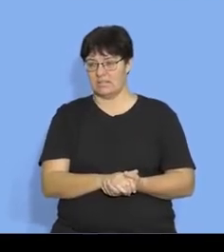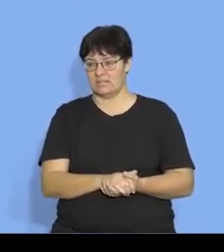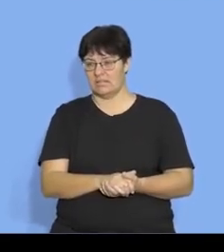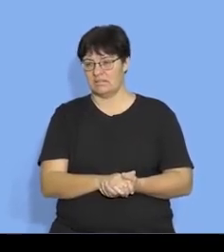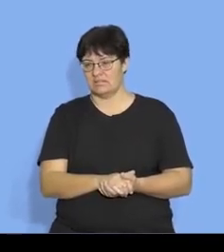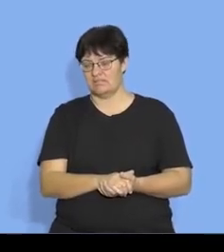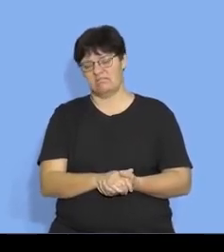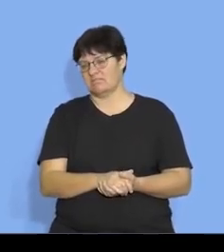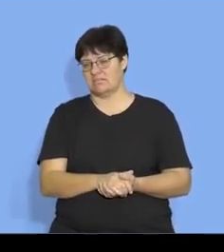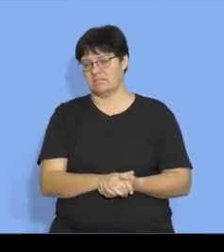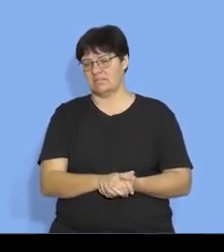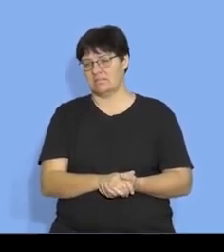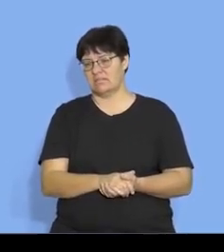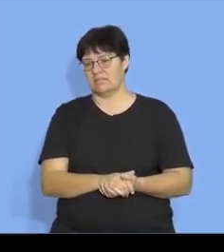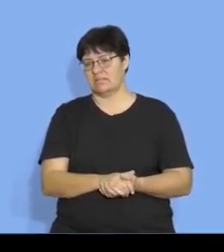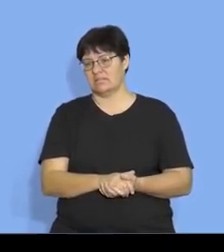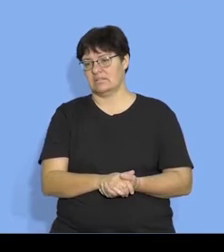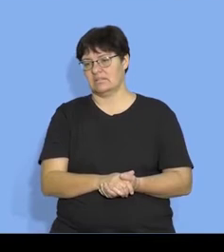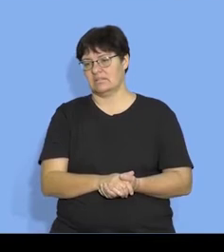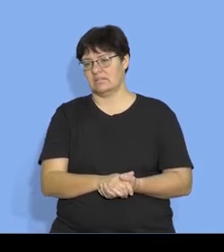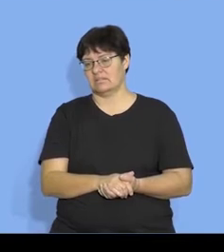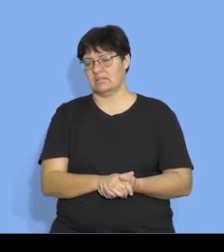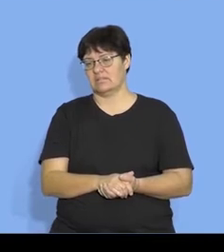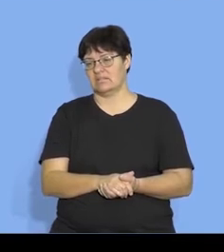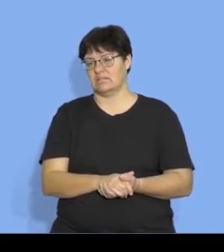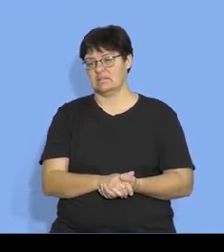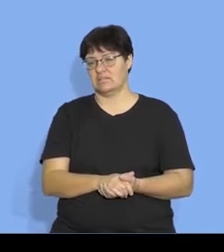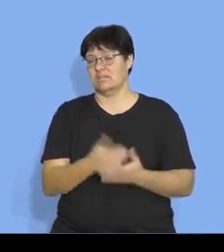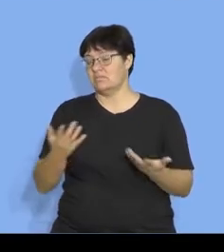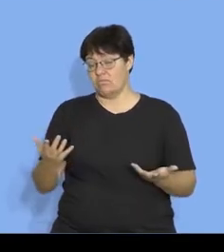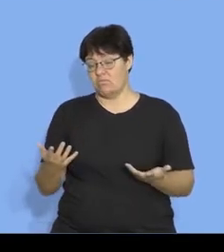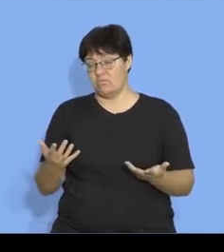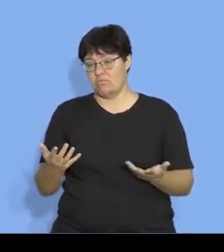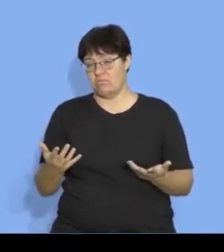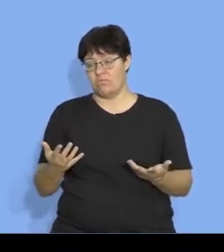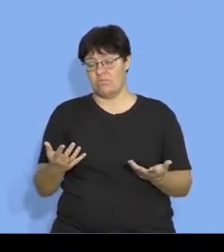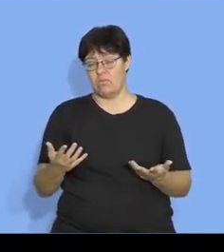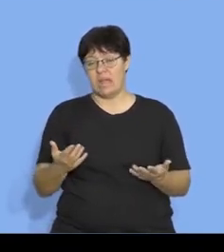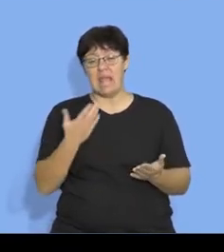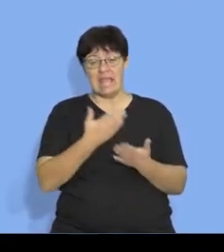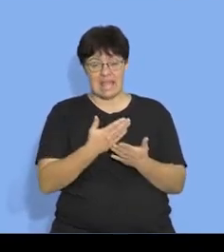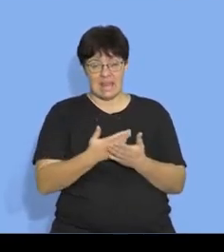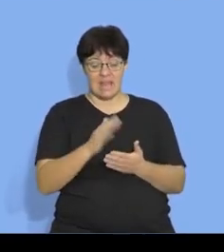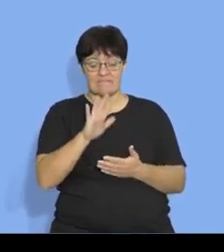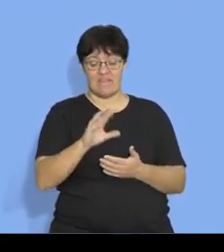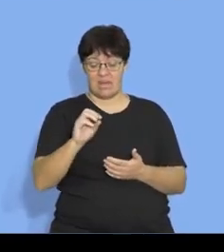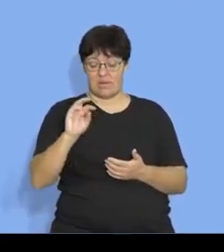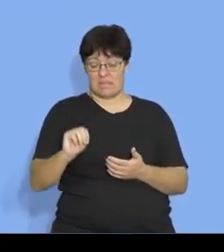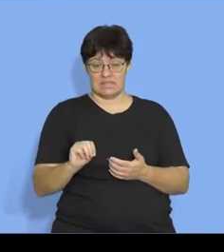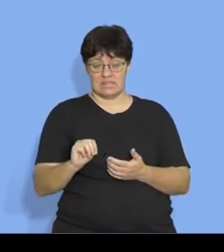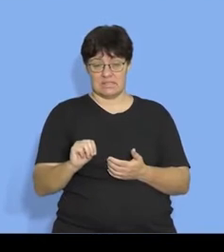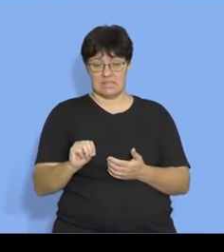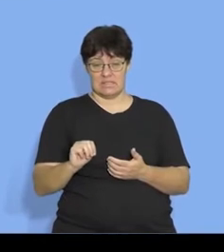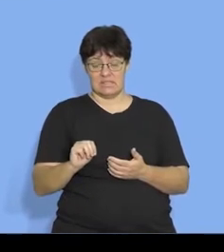yeah it's not even that but we'll make it 500 meters so instead she could have gone 500